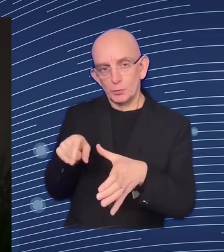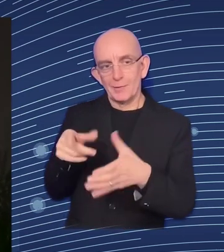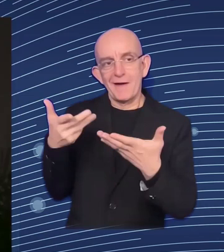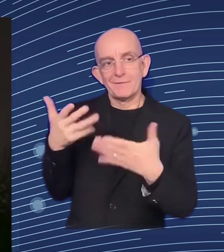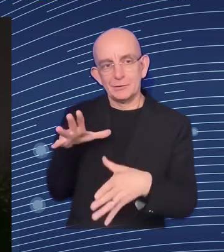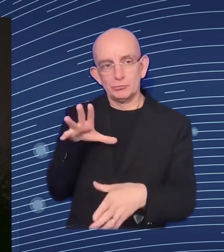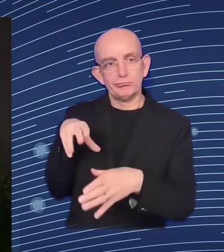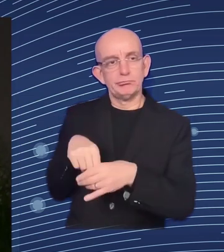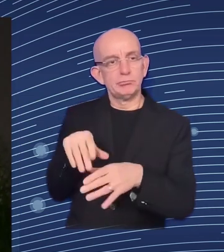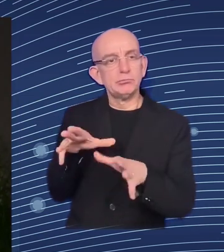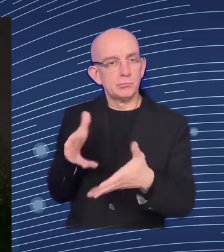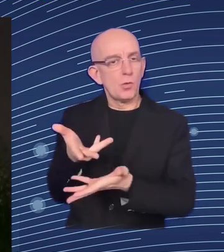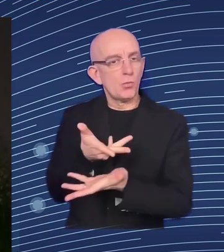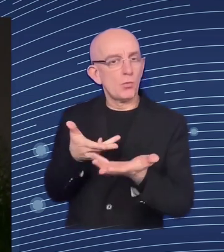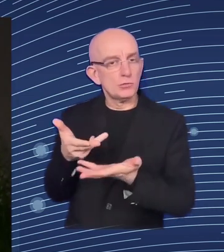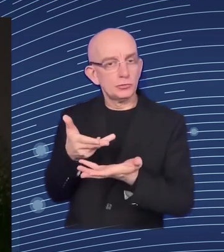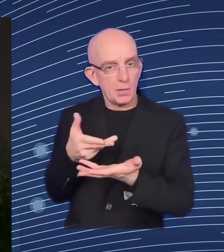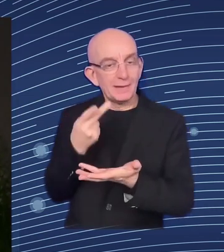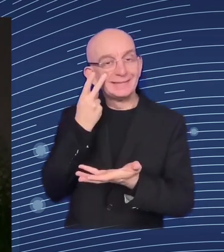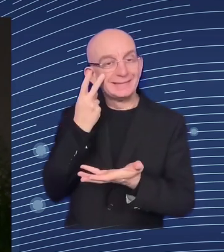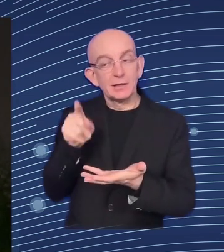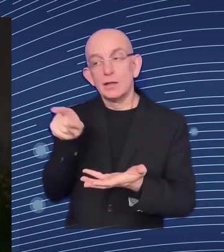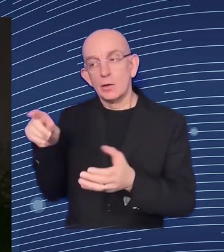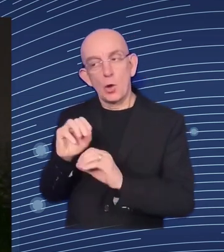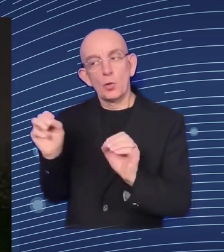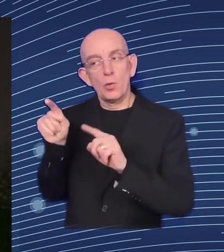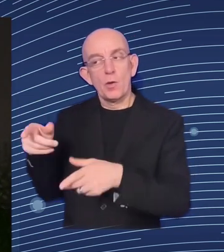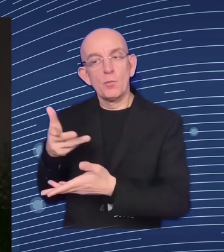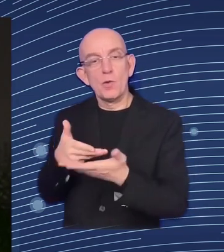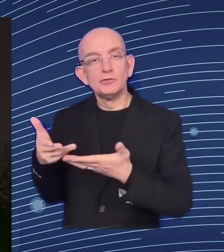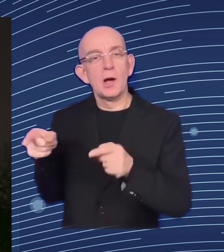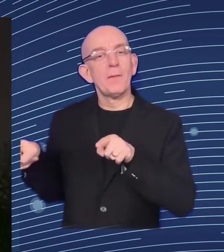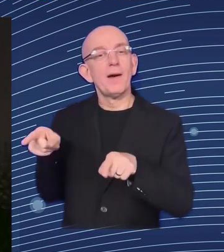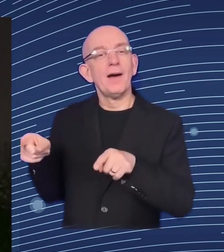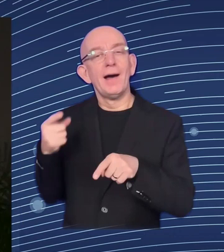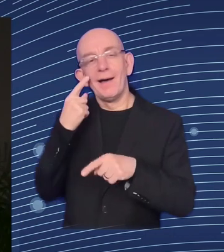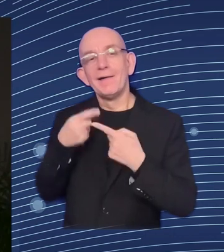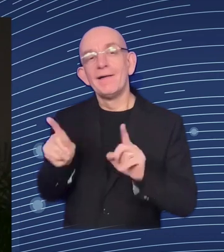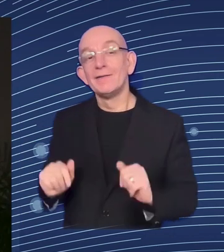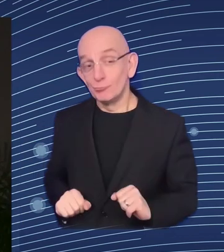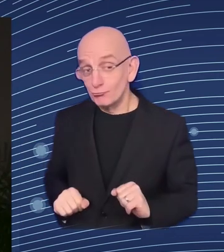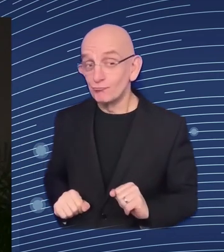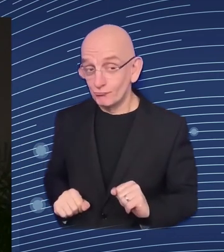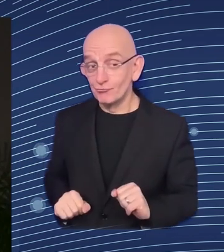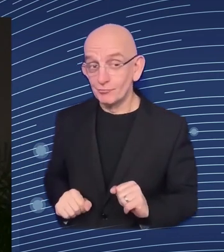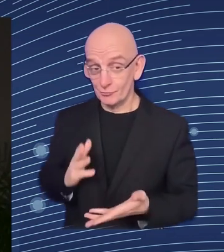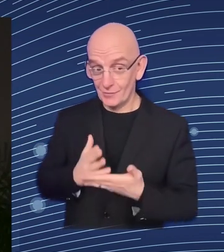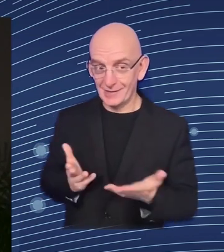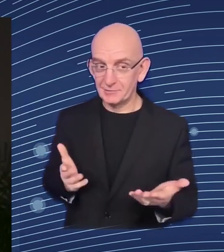something to think of. Big thanks for sort of big dive into the counterfactual